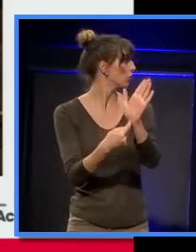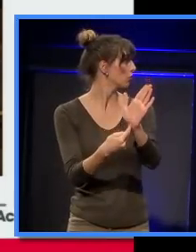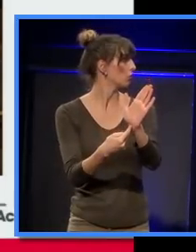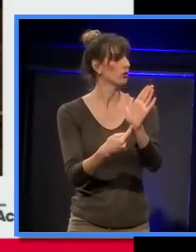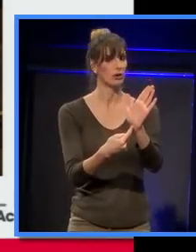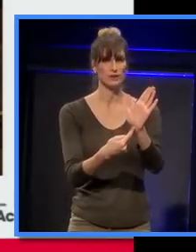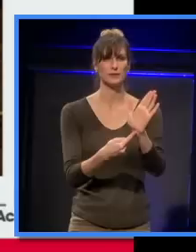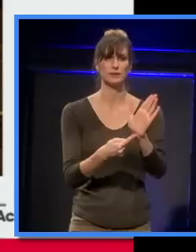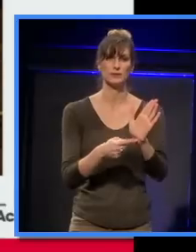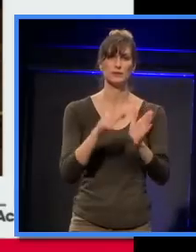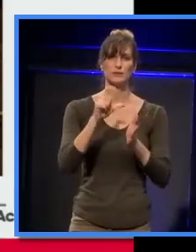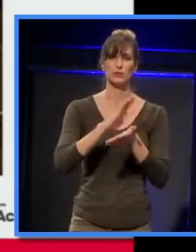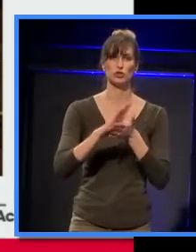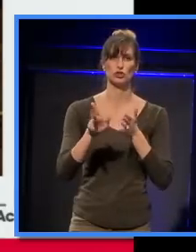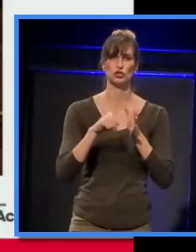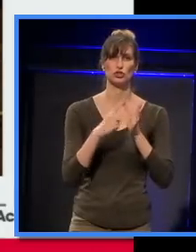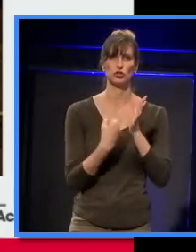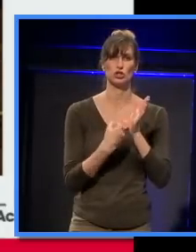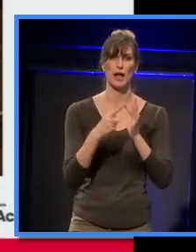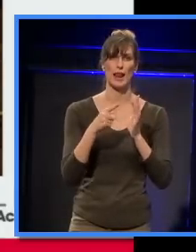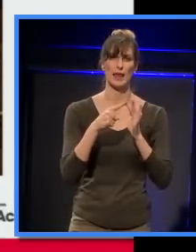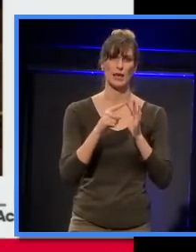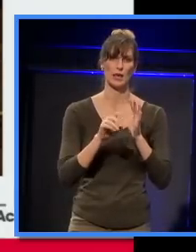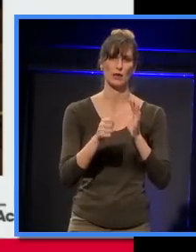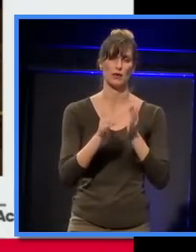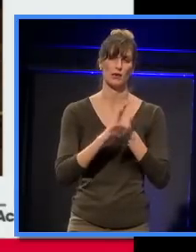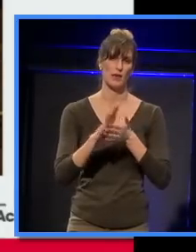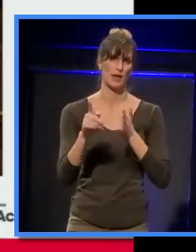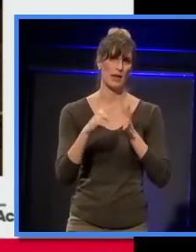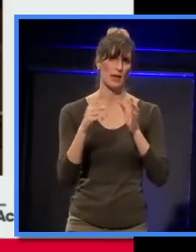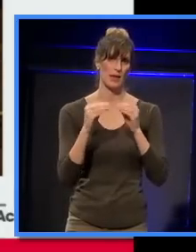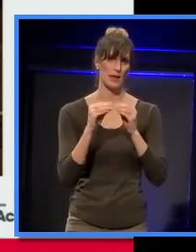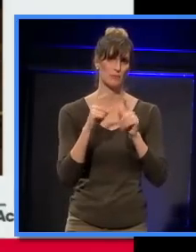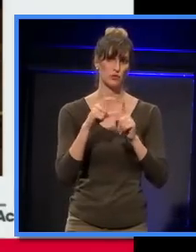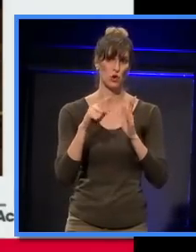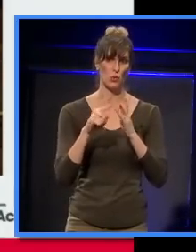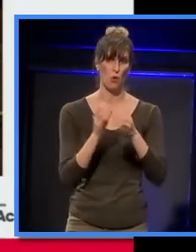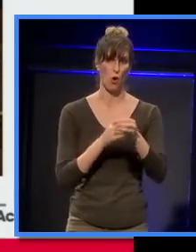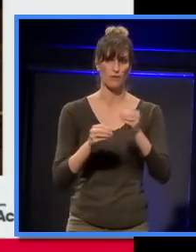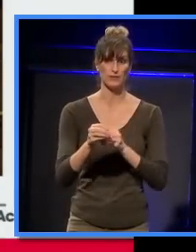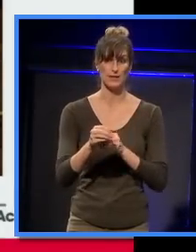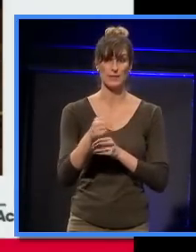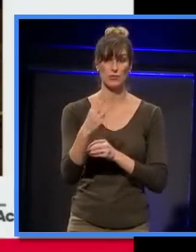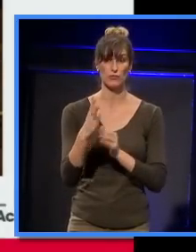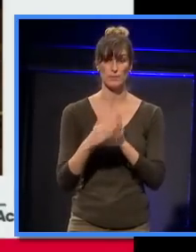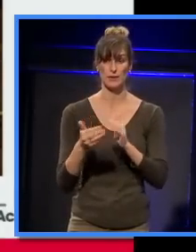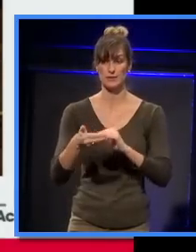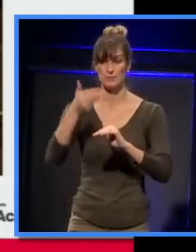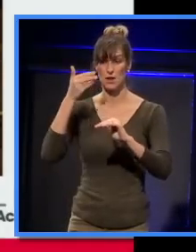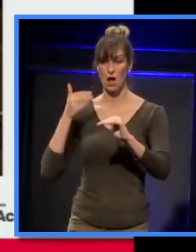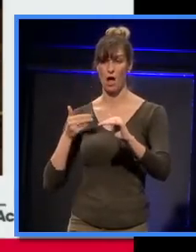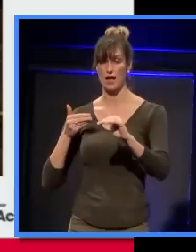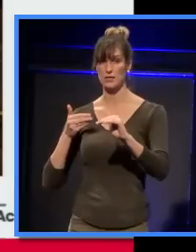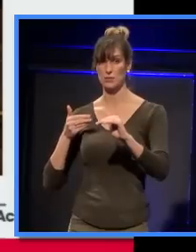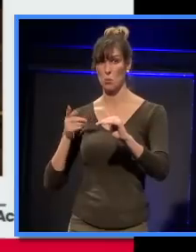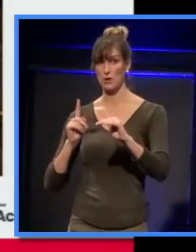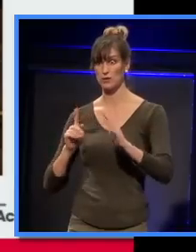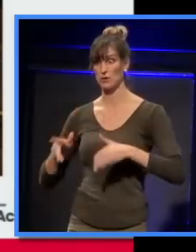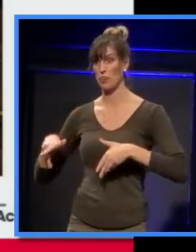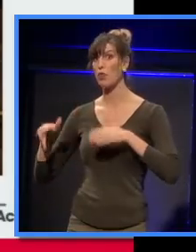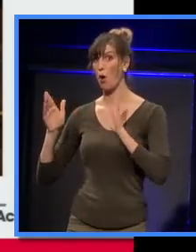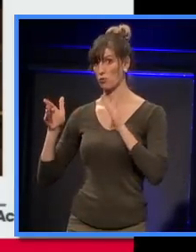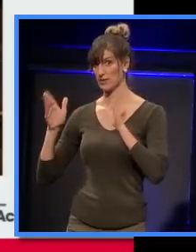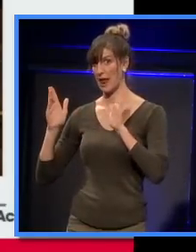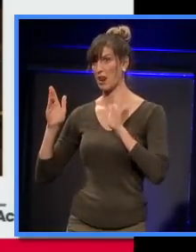Charlie Hebdo office is this door here, and three metres behind my back from where I took that photograph was the hotel